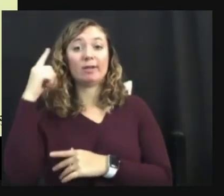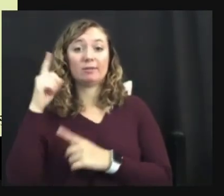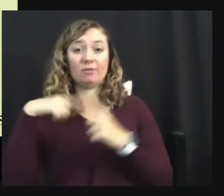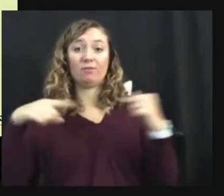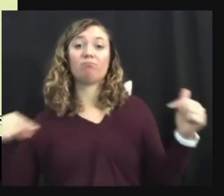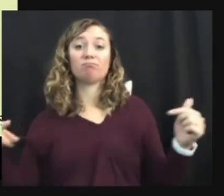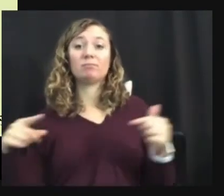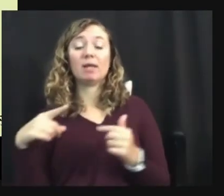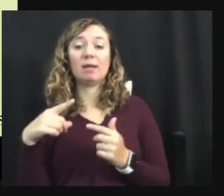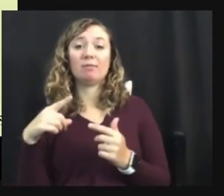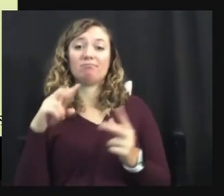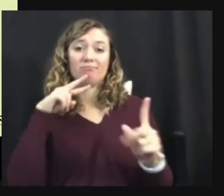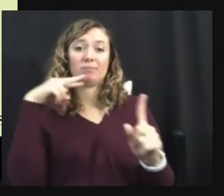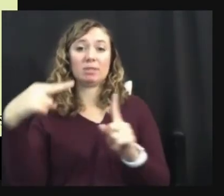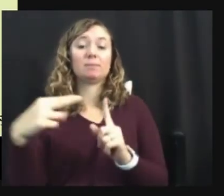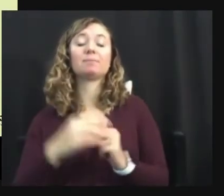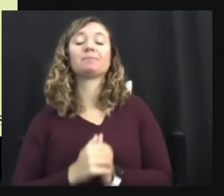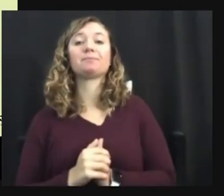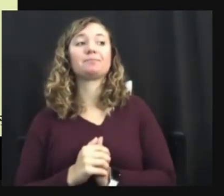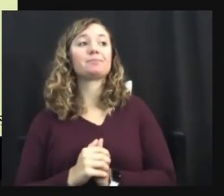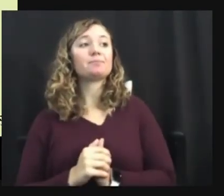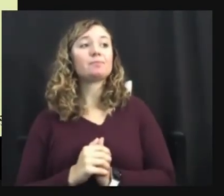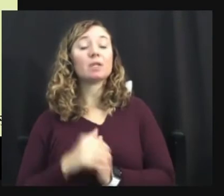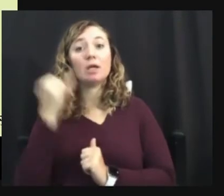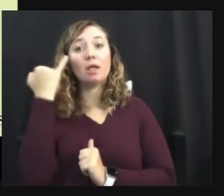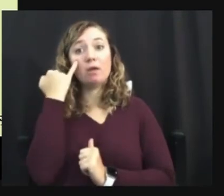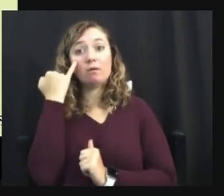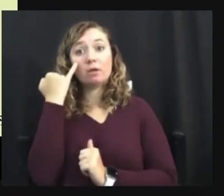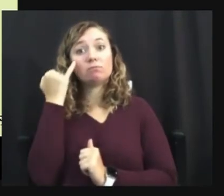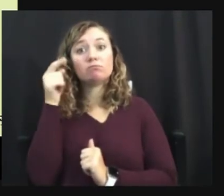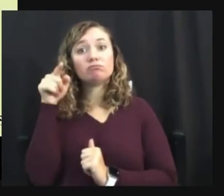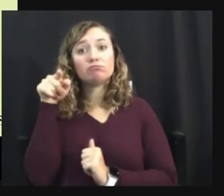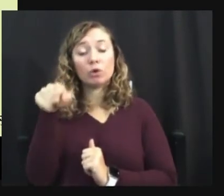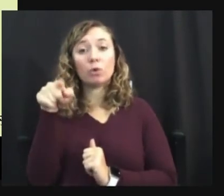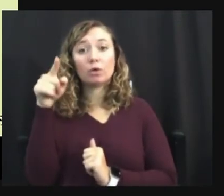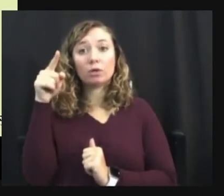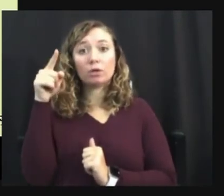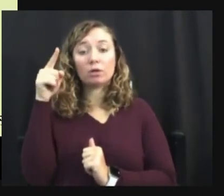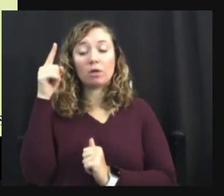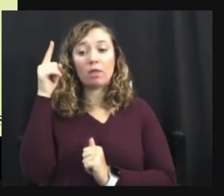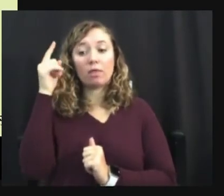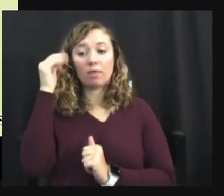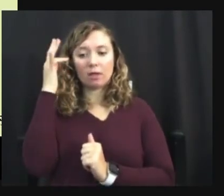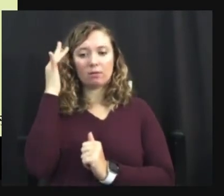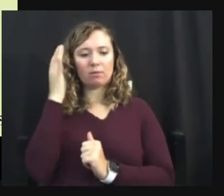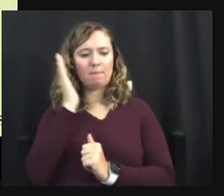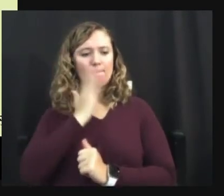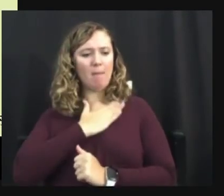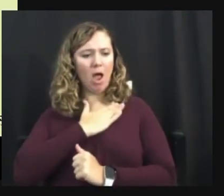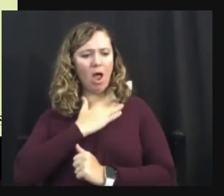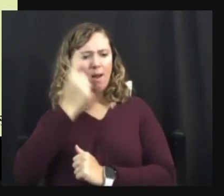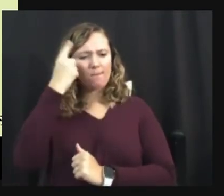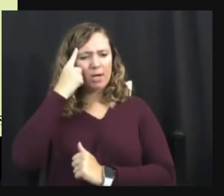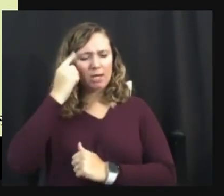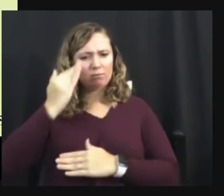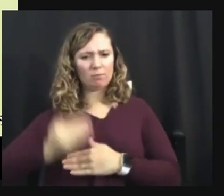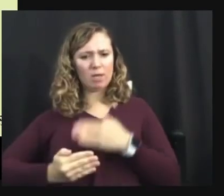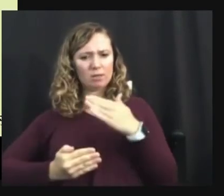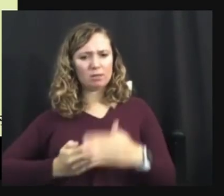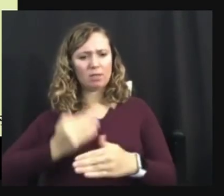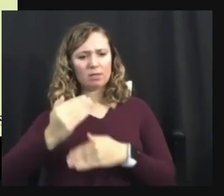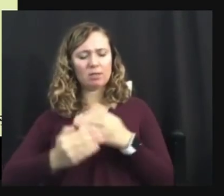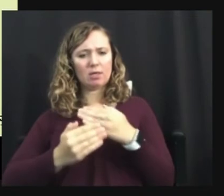If you're looking at how your brain works from the inside out and you're comparing it to how other